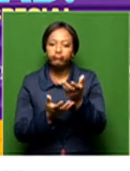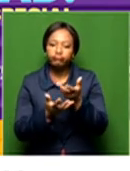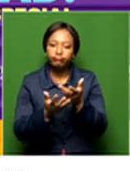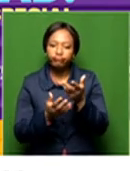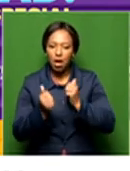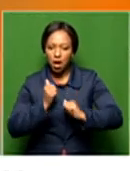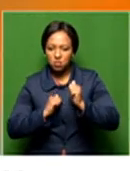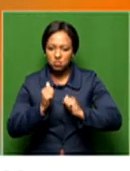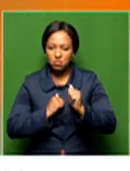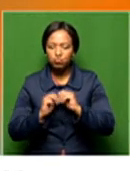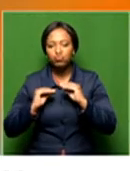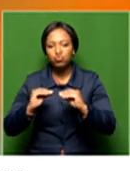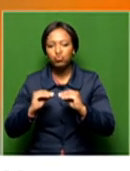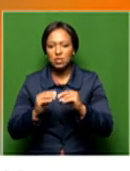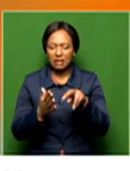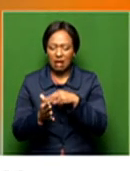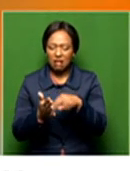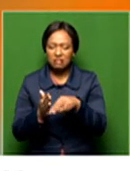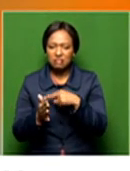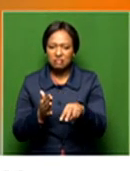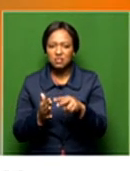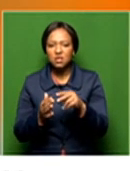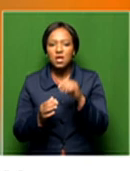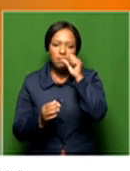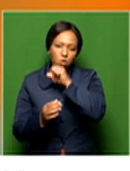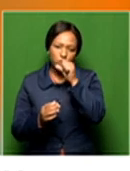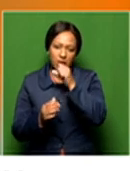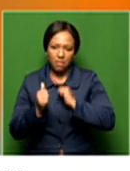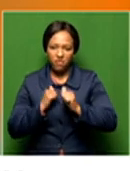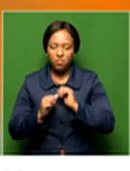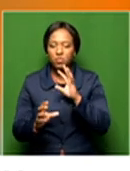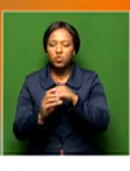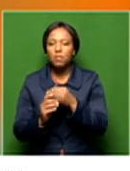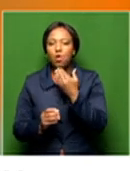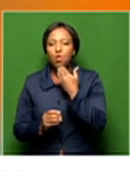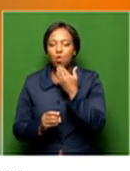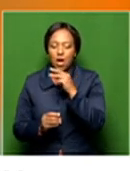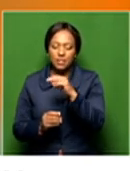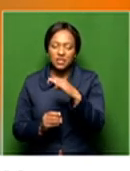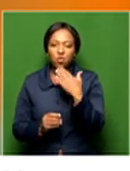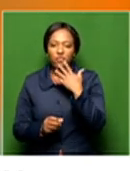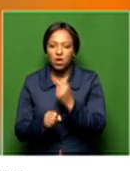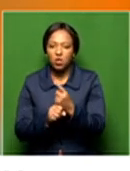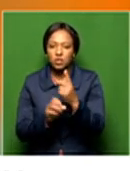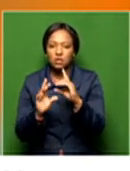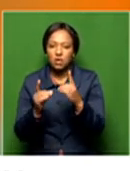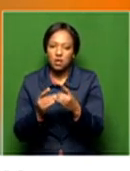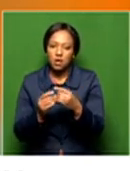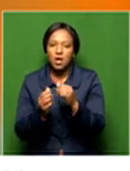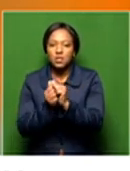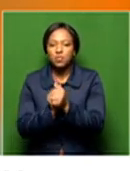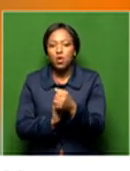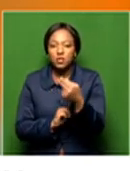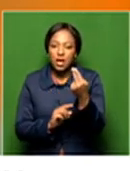crafts tutorials, dance and music performances. For more on this, we're joined by the MEC for Houteng's Department of Sports, Arts, Culture